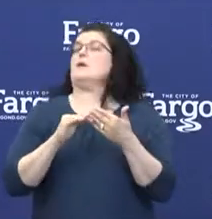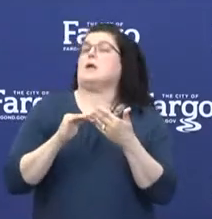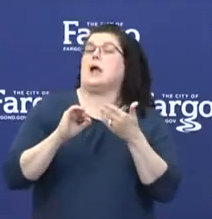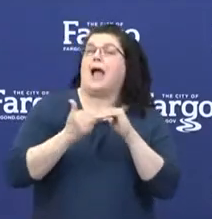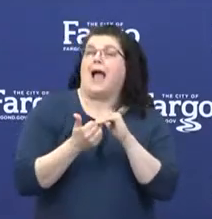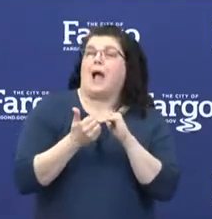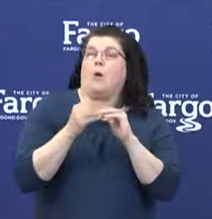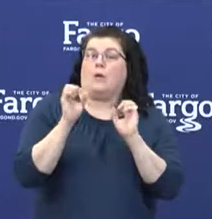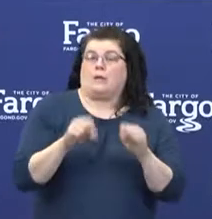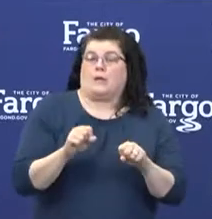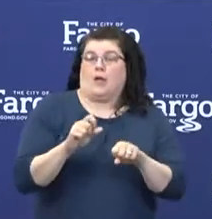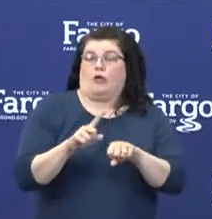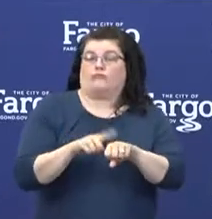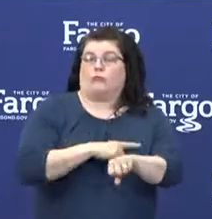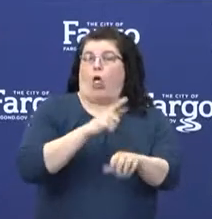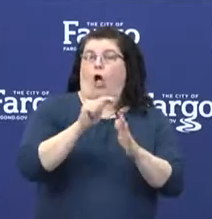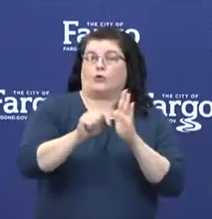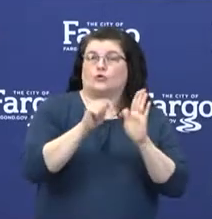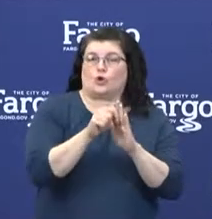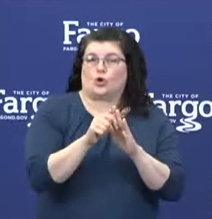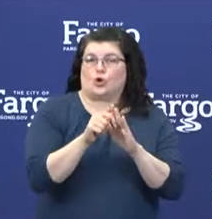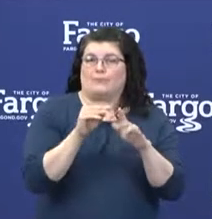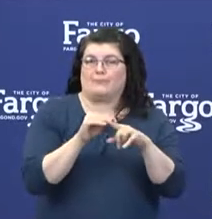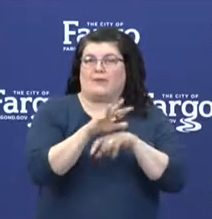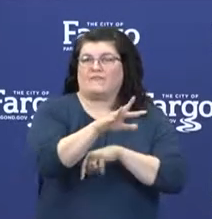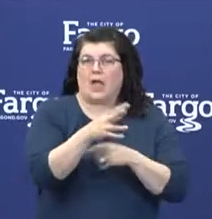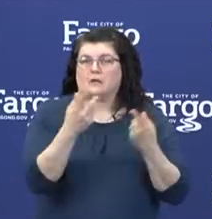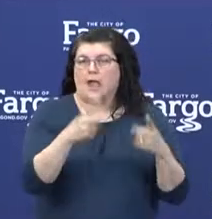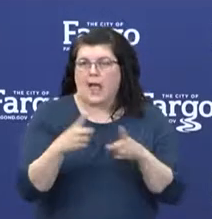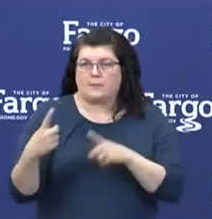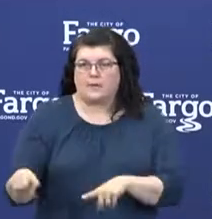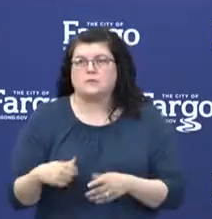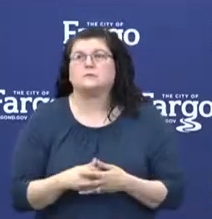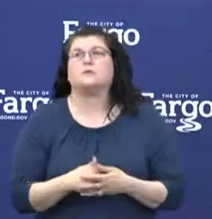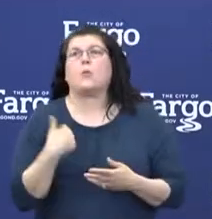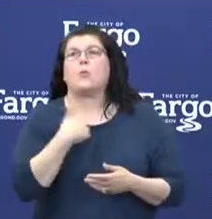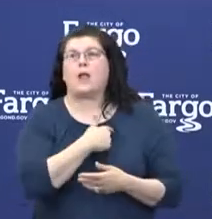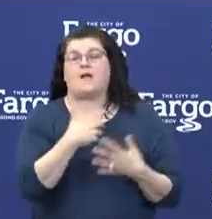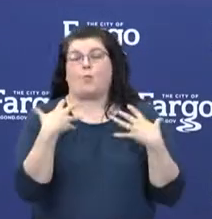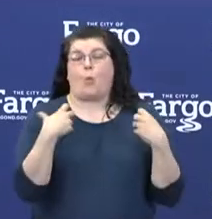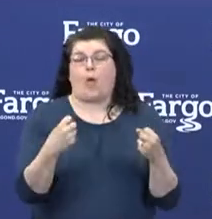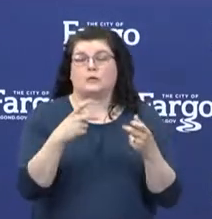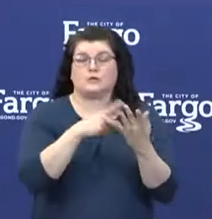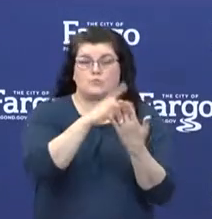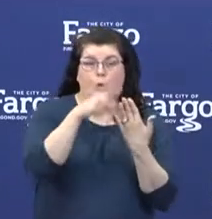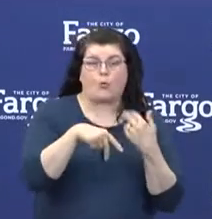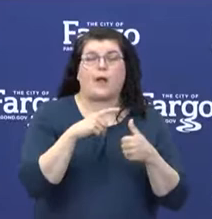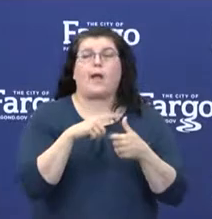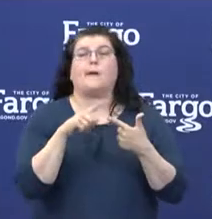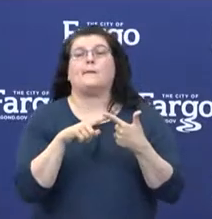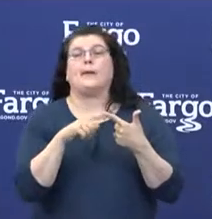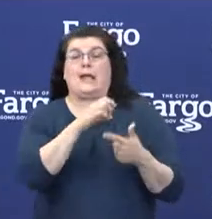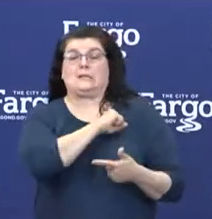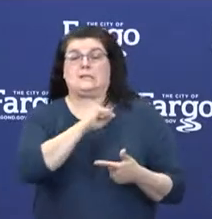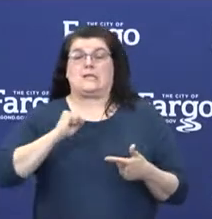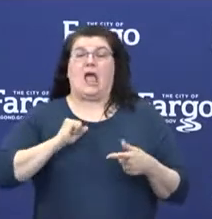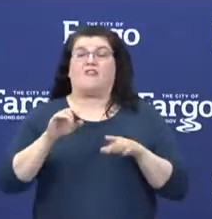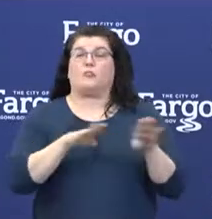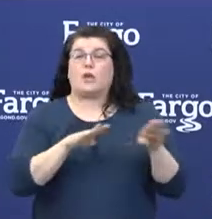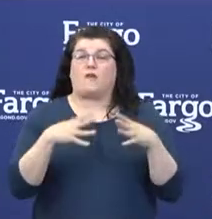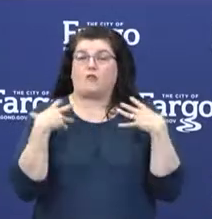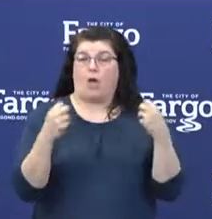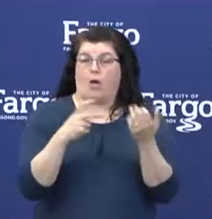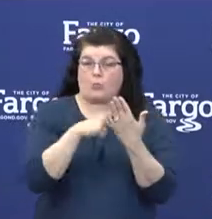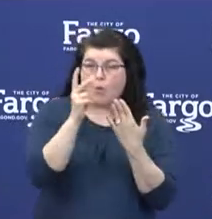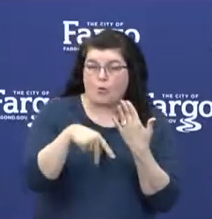have over the longer term. So we are in the process of implementing wellness programs, behavioral health support for our staff. And we just want to encourage